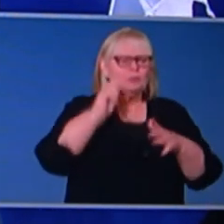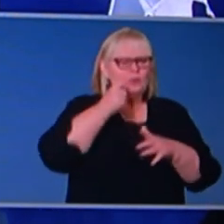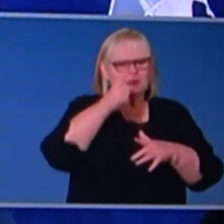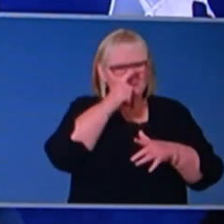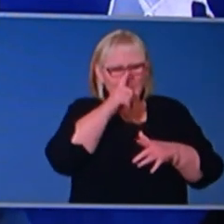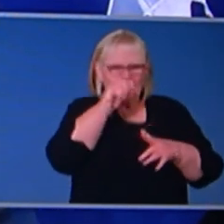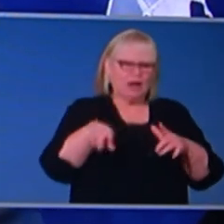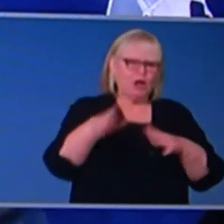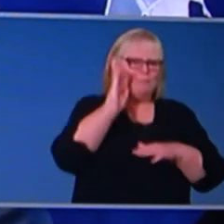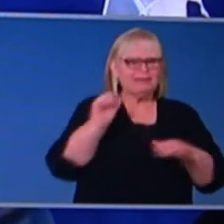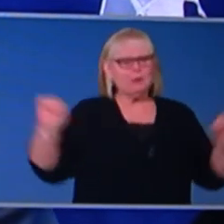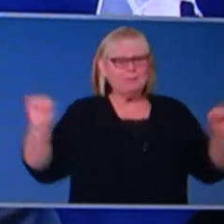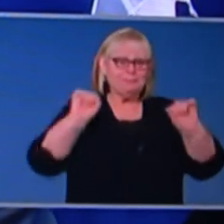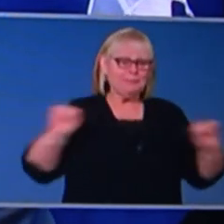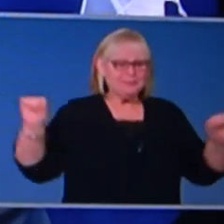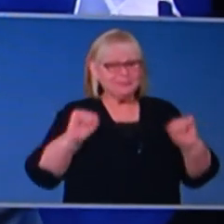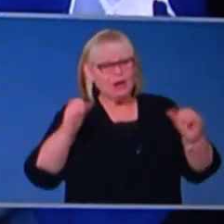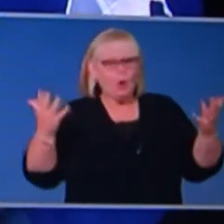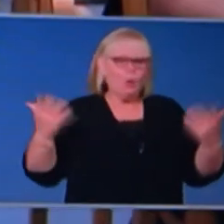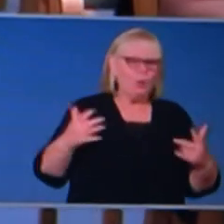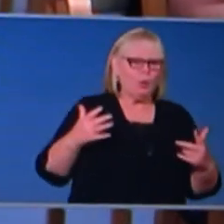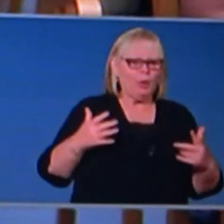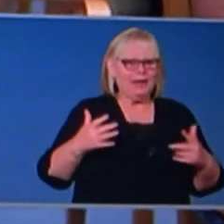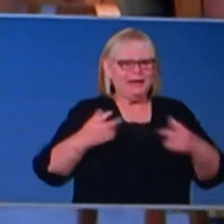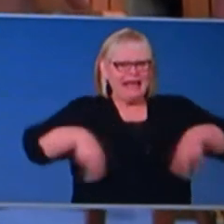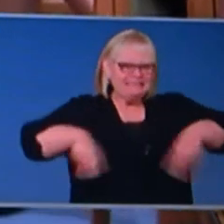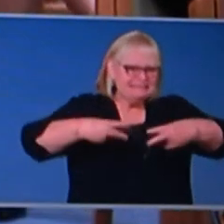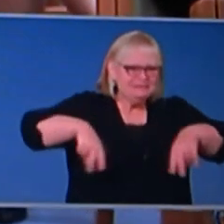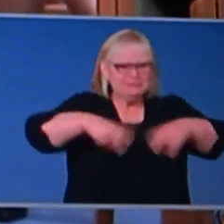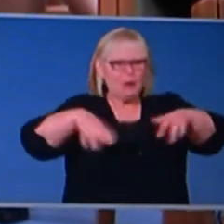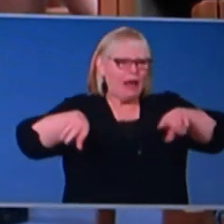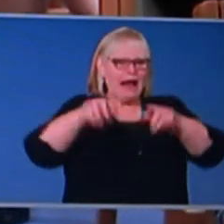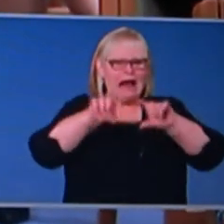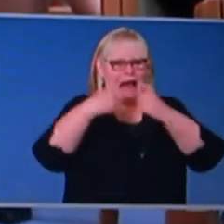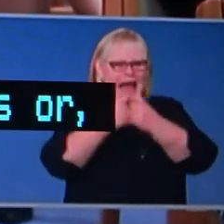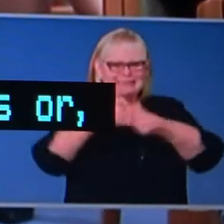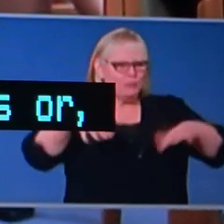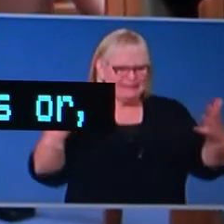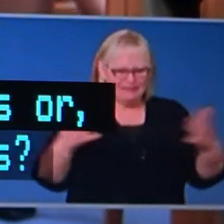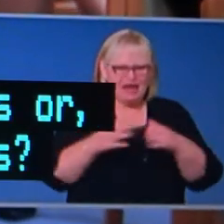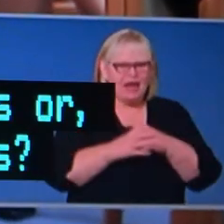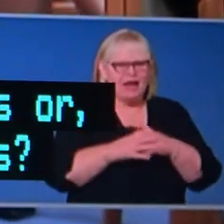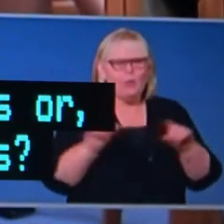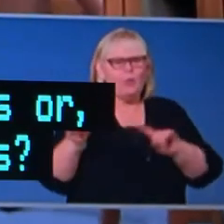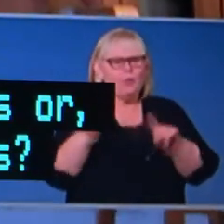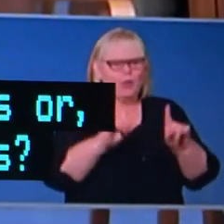Pilates or bar classes or um, you know, various other things? And, and just on,